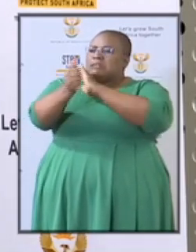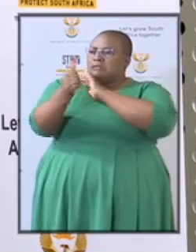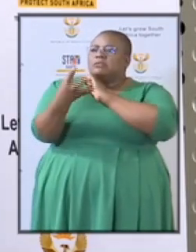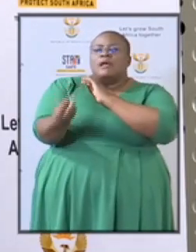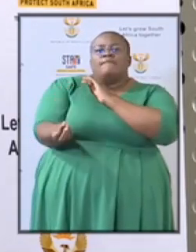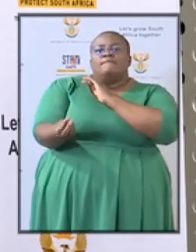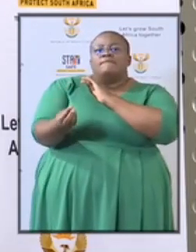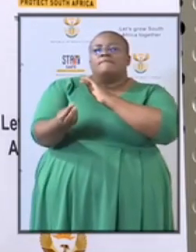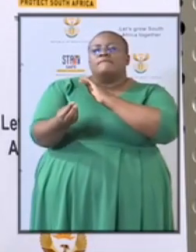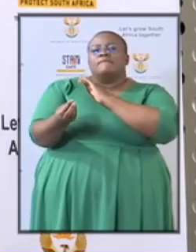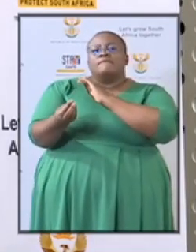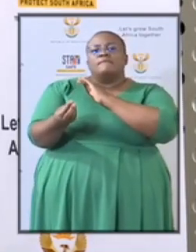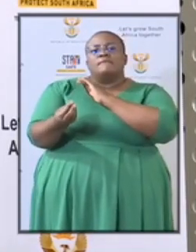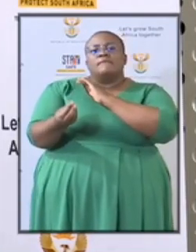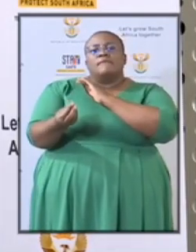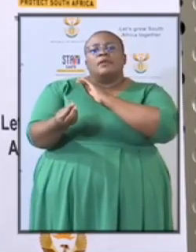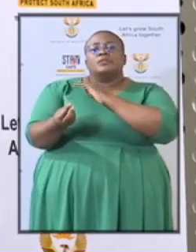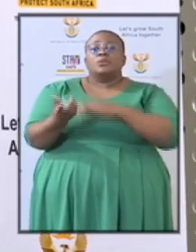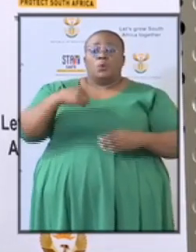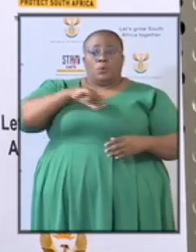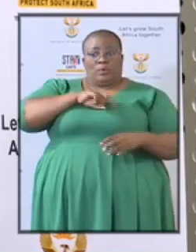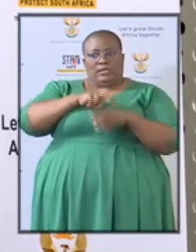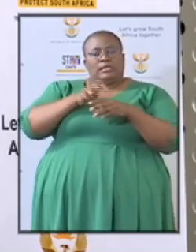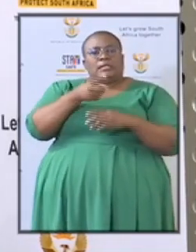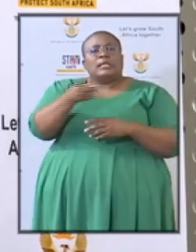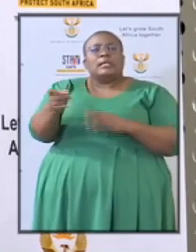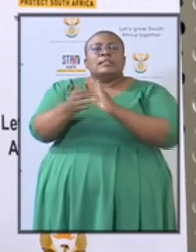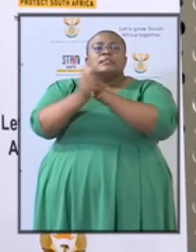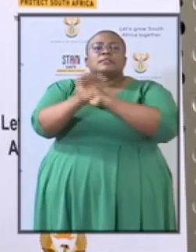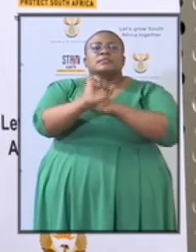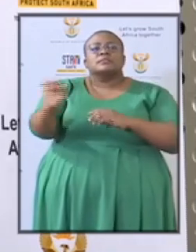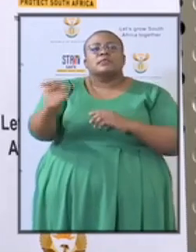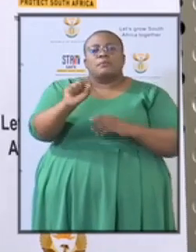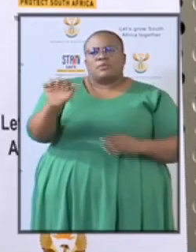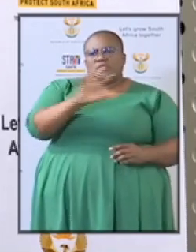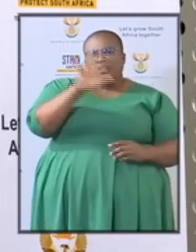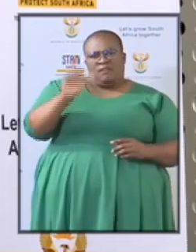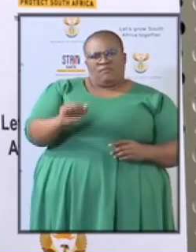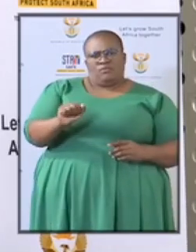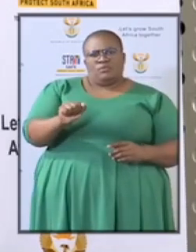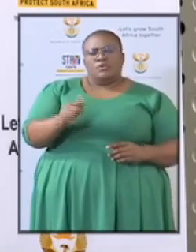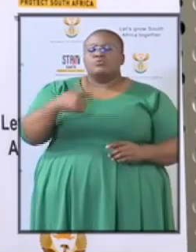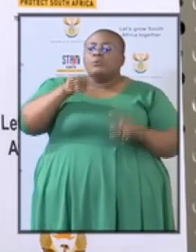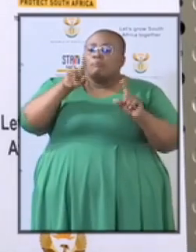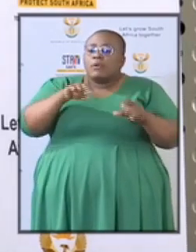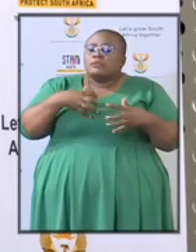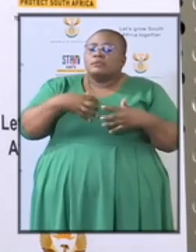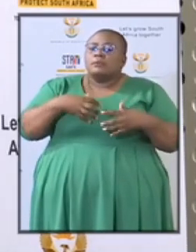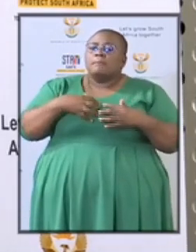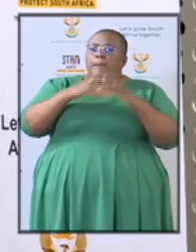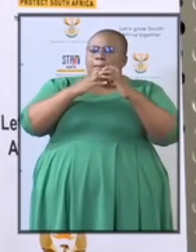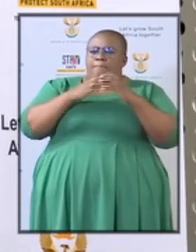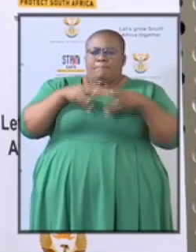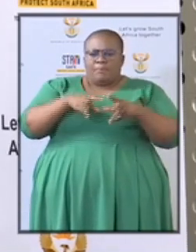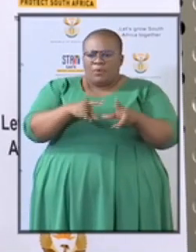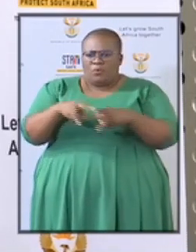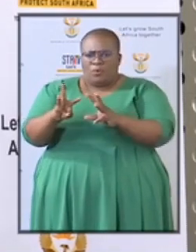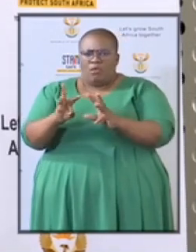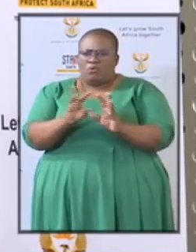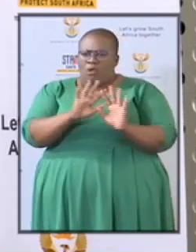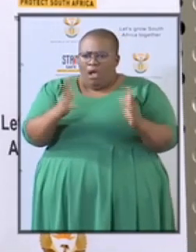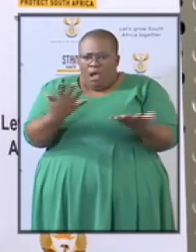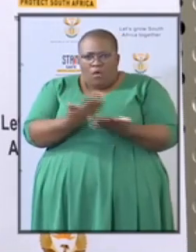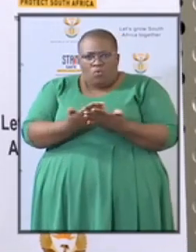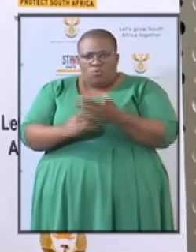going forward as a country so we'll need to find a way including the capability in terms of a network of technology